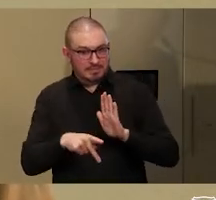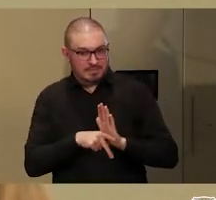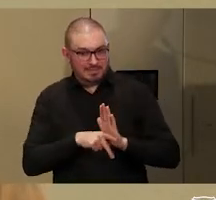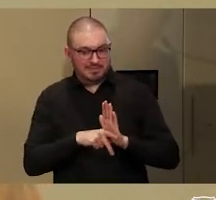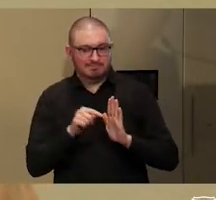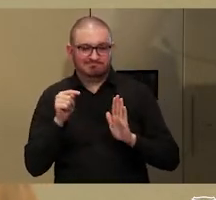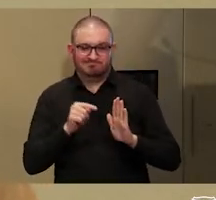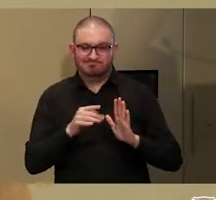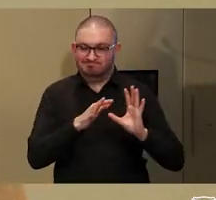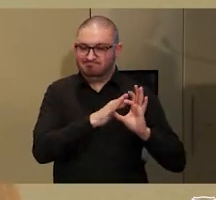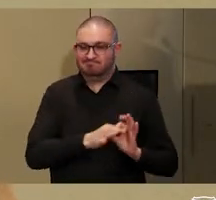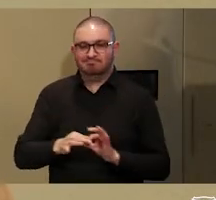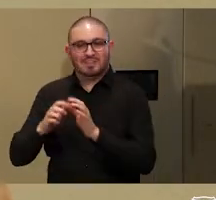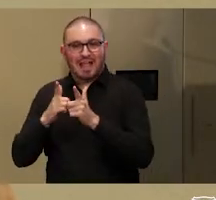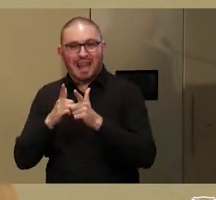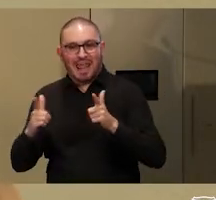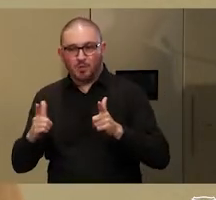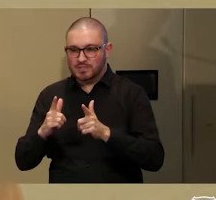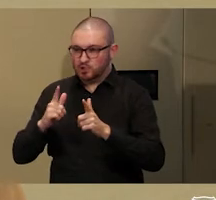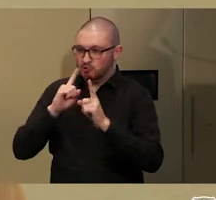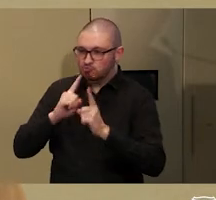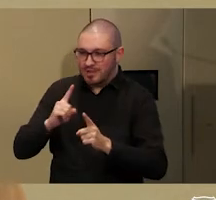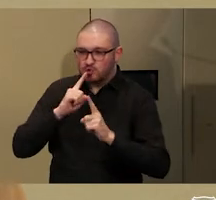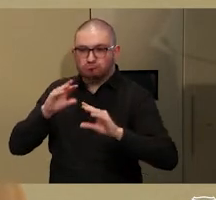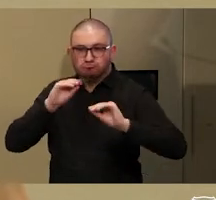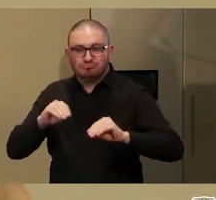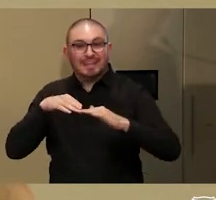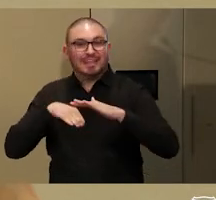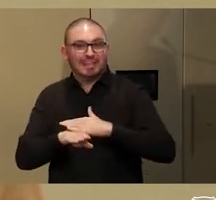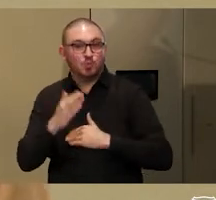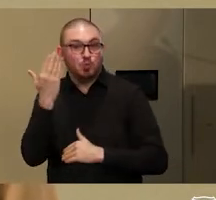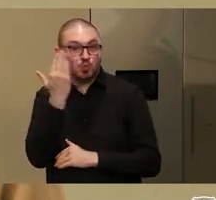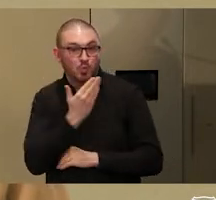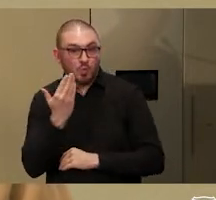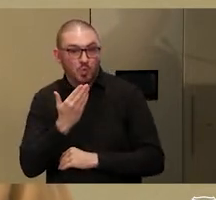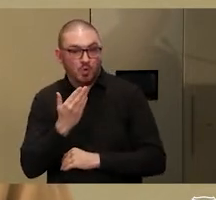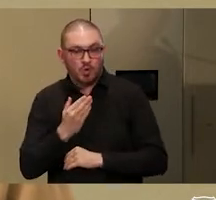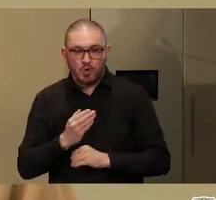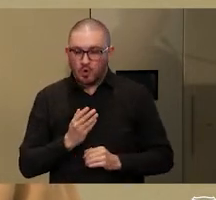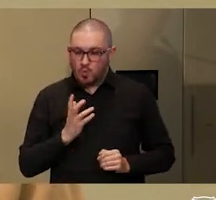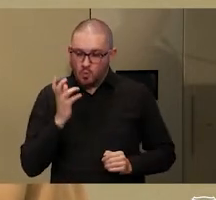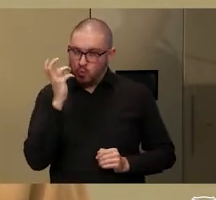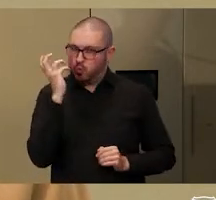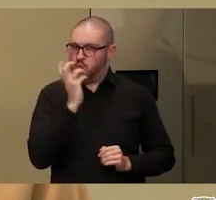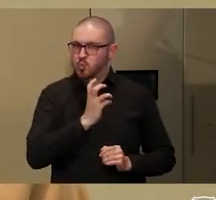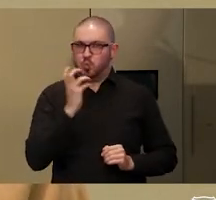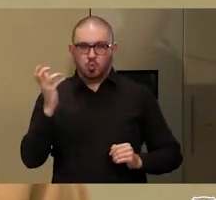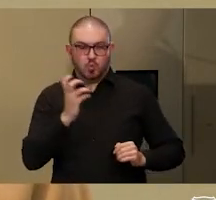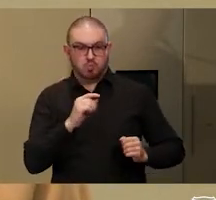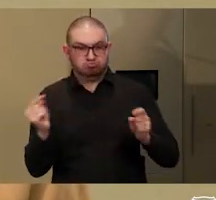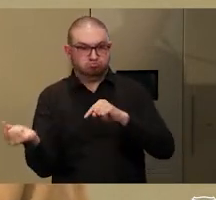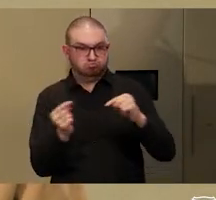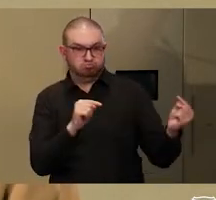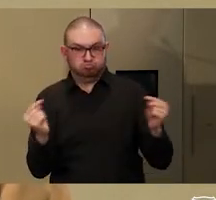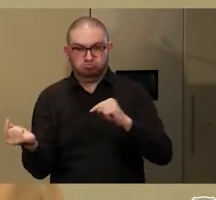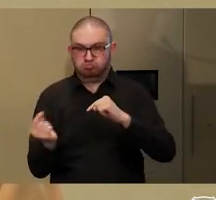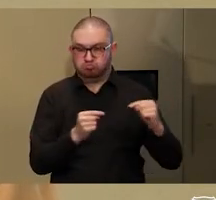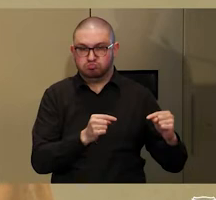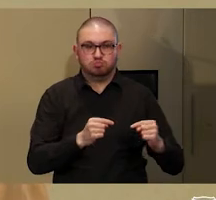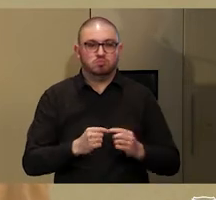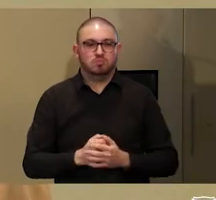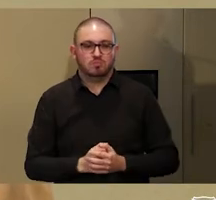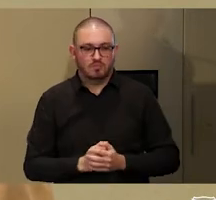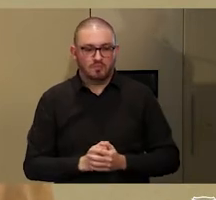in relation to language of instruction in schools, has been a very hotly contested space in an independent